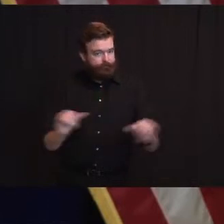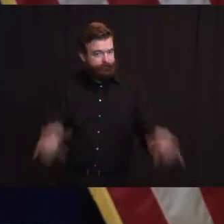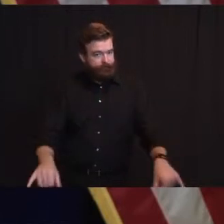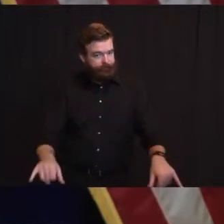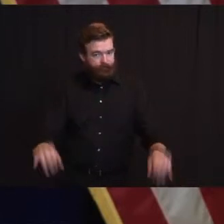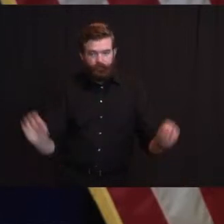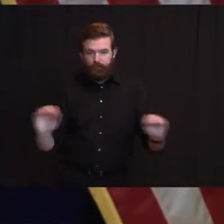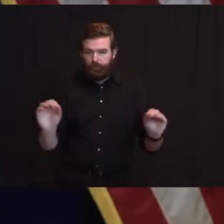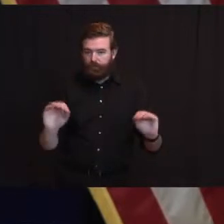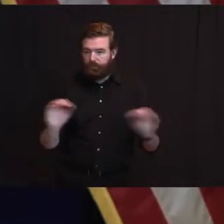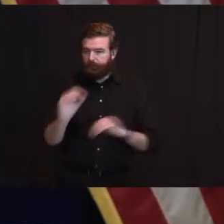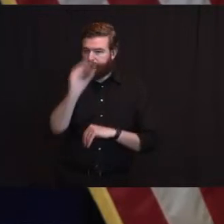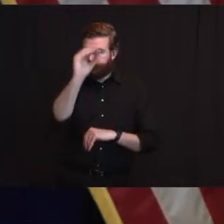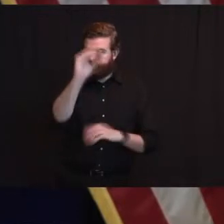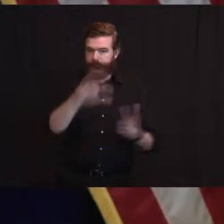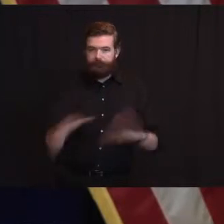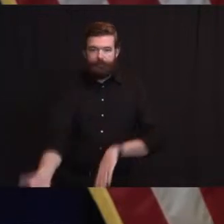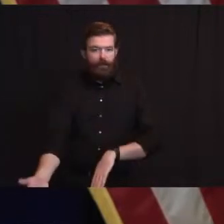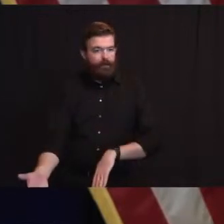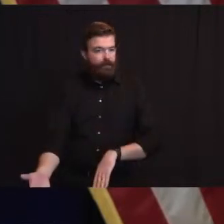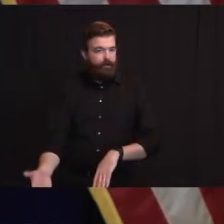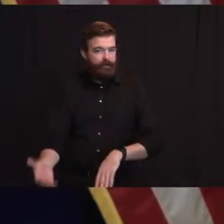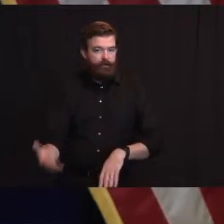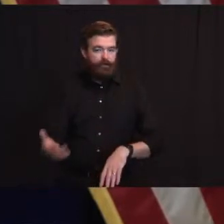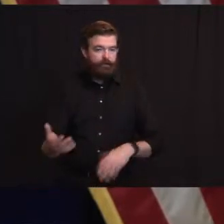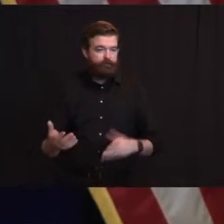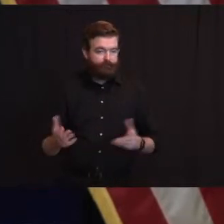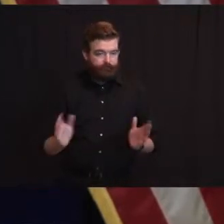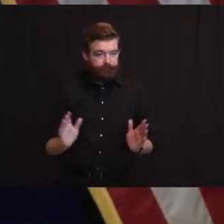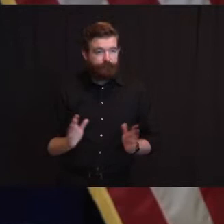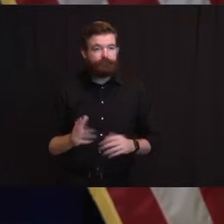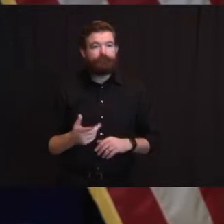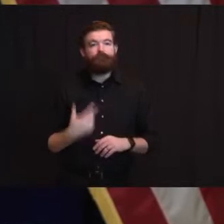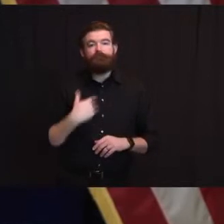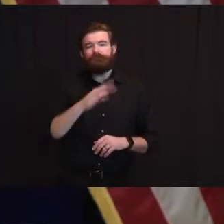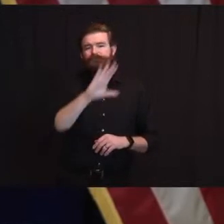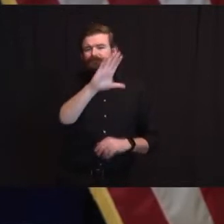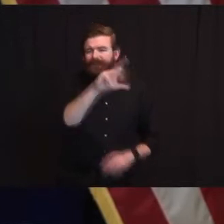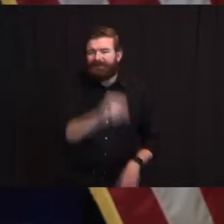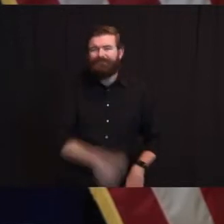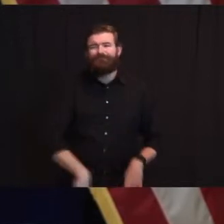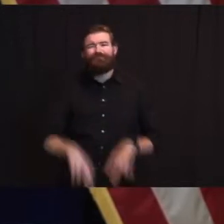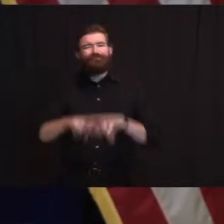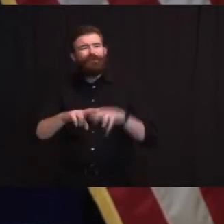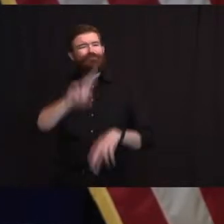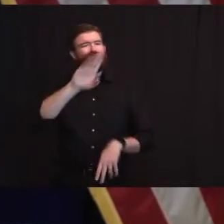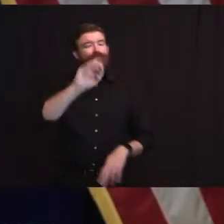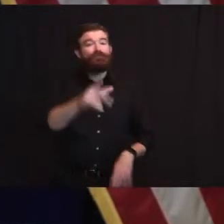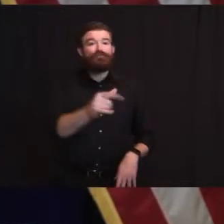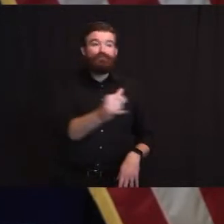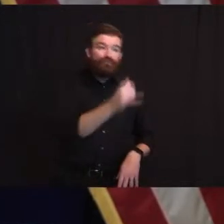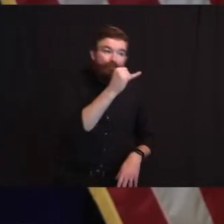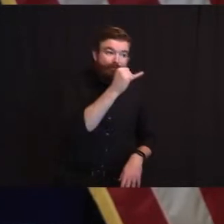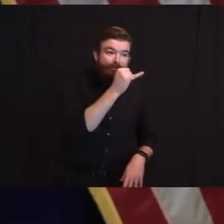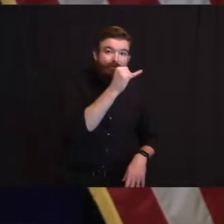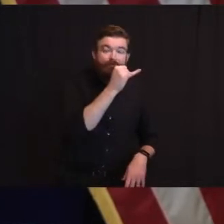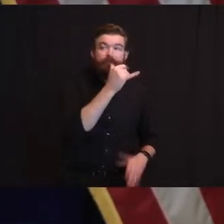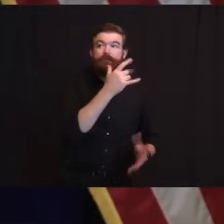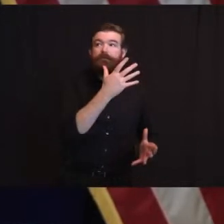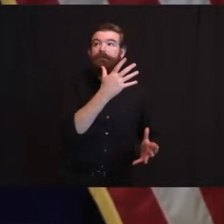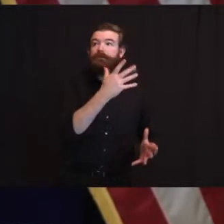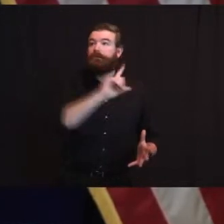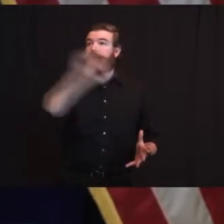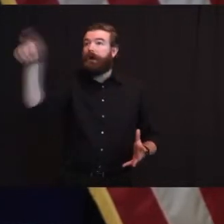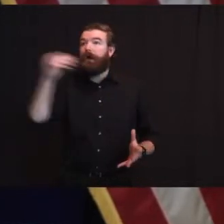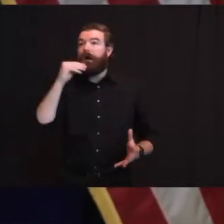various means of transportations and the Ubers and those like them. So just want to get through this New Year's Eve weekend